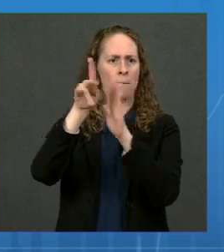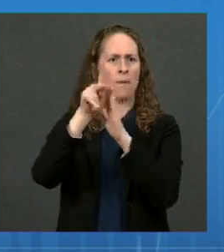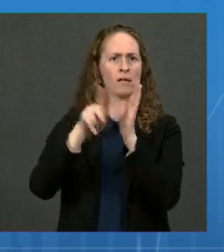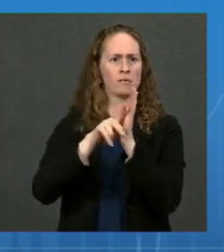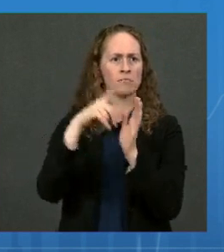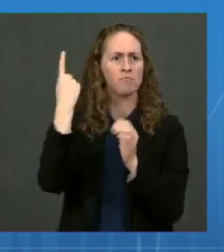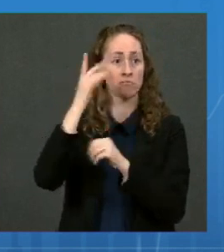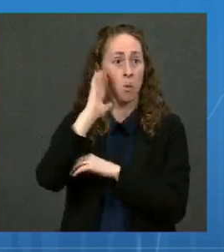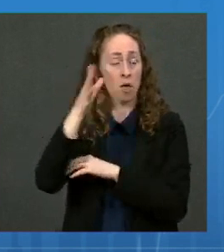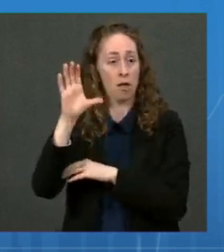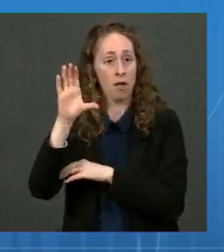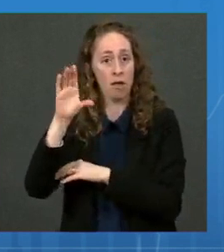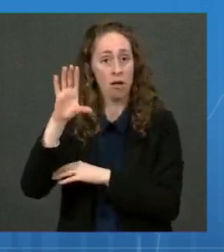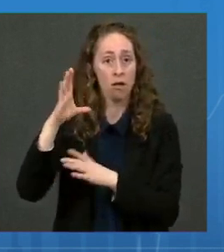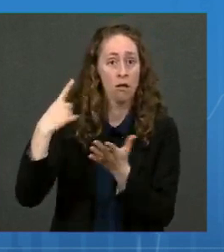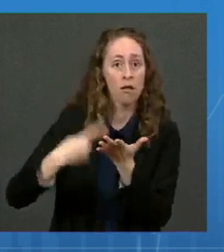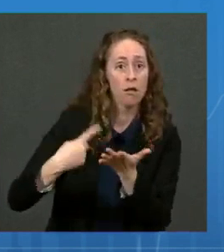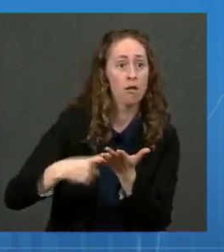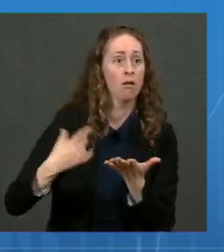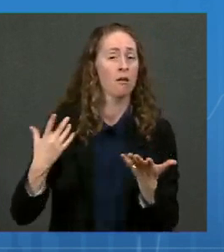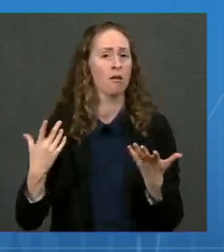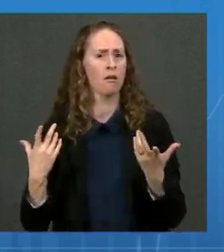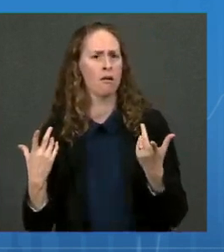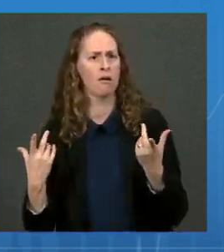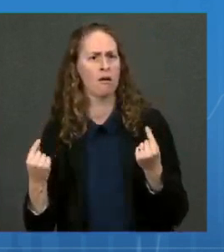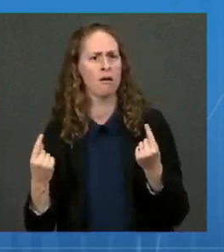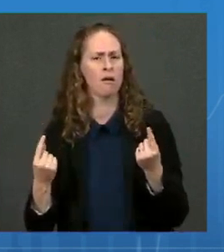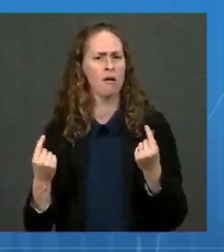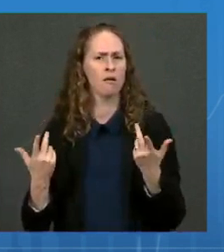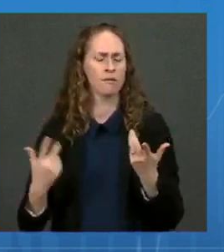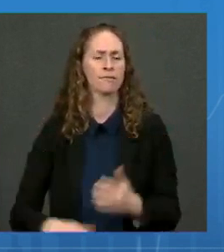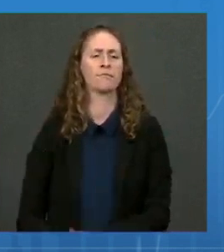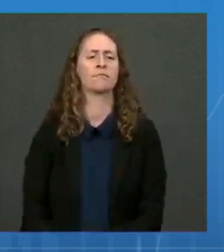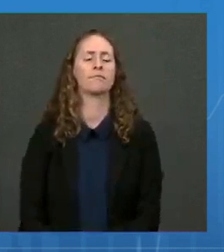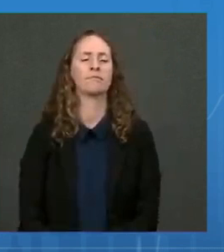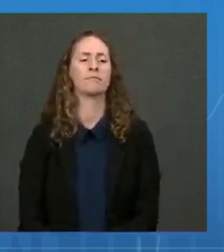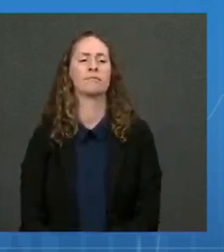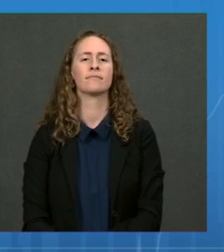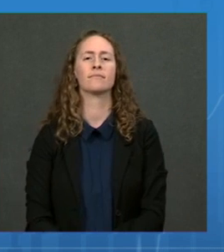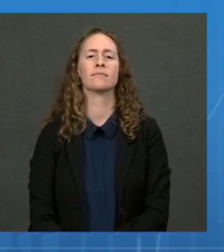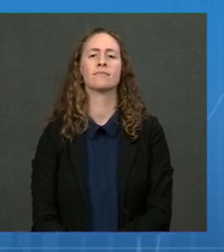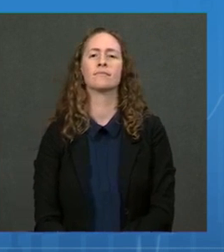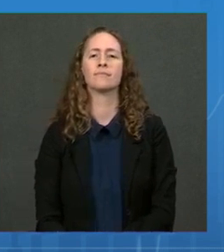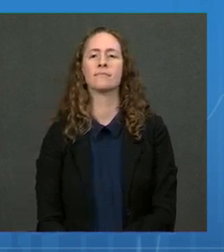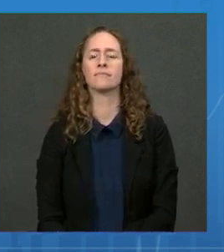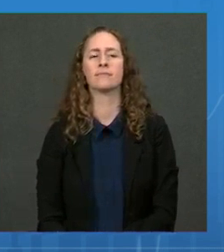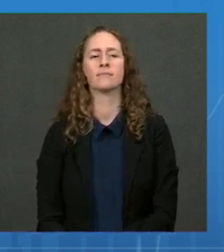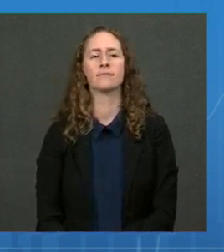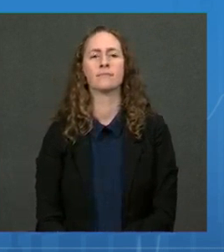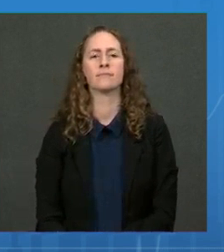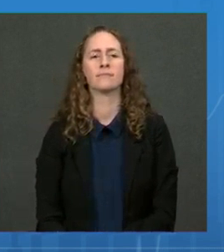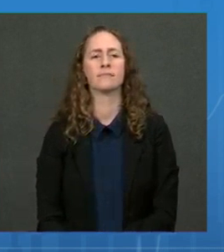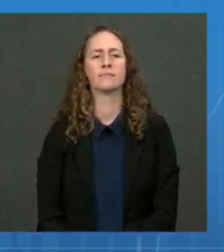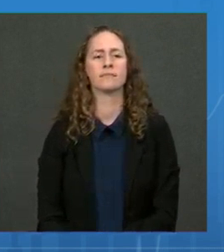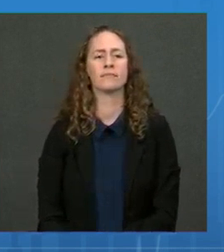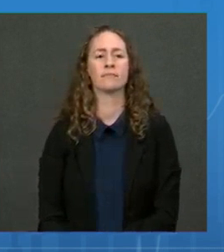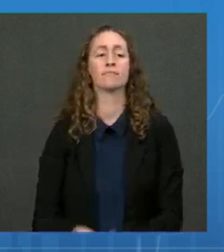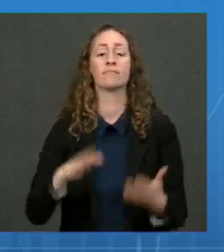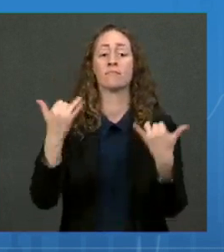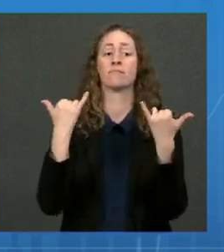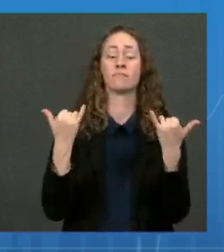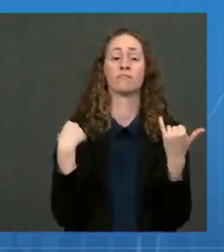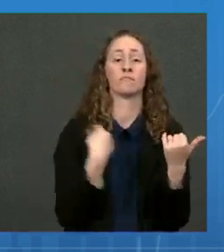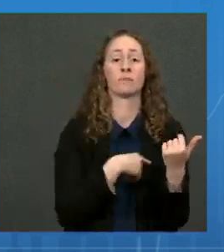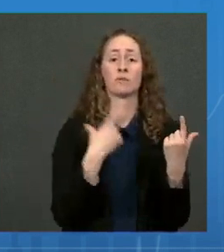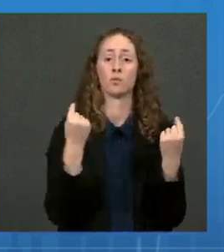guidance on this. Dr. Yeah, thank you for that question, Cheyenne. So we are working with states to evaluate